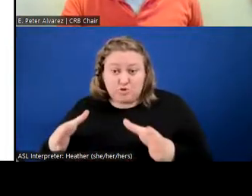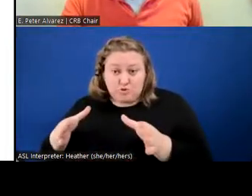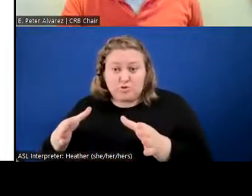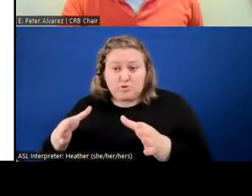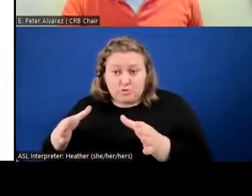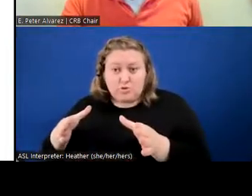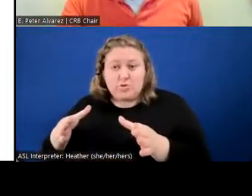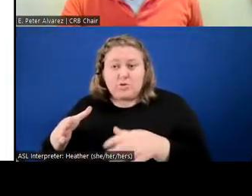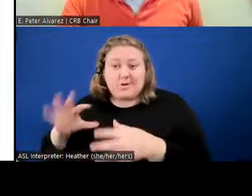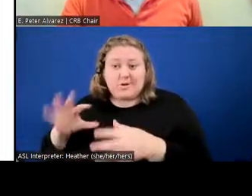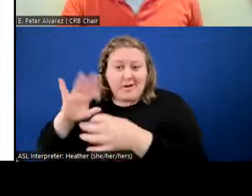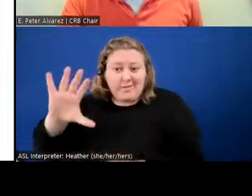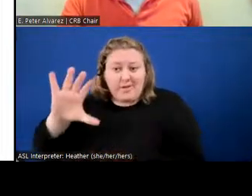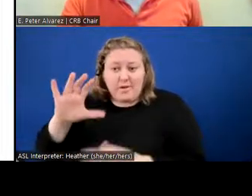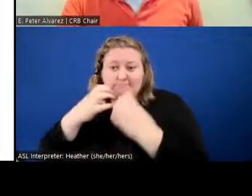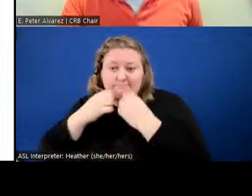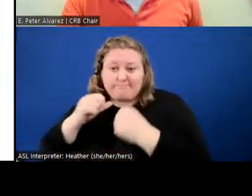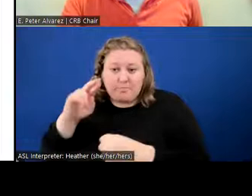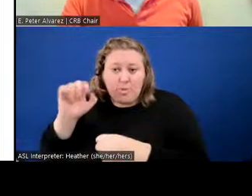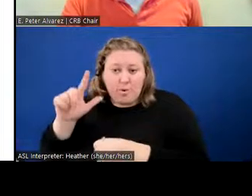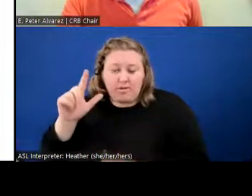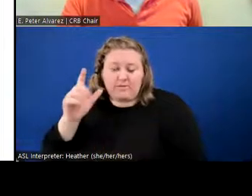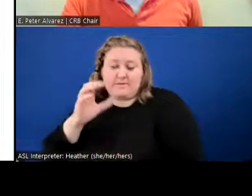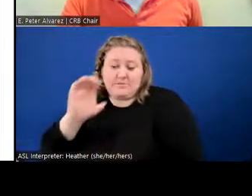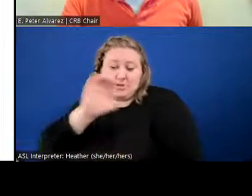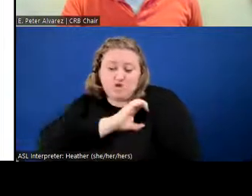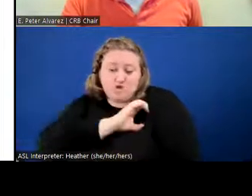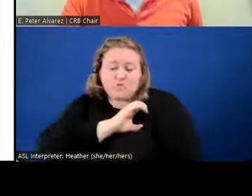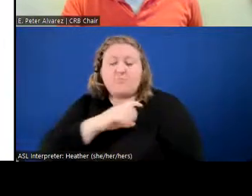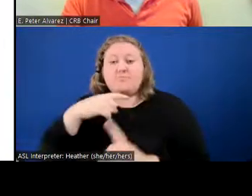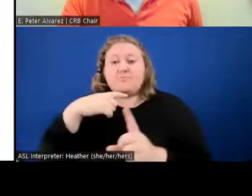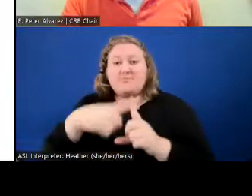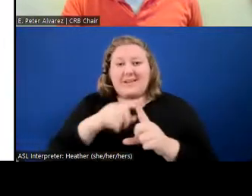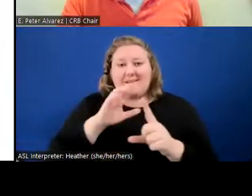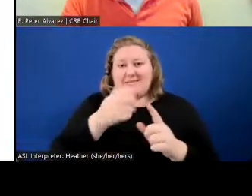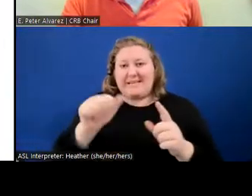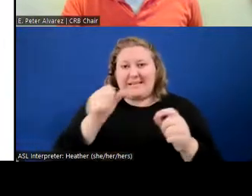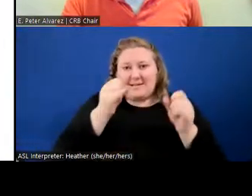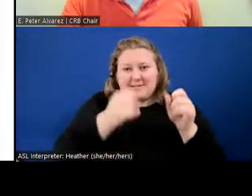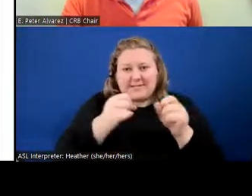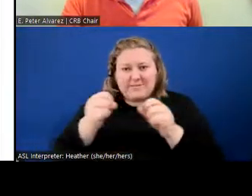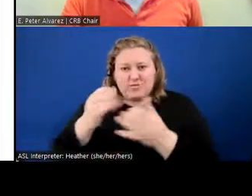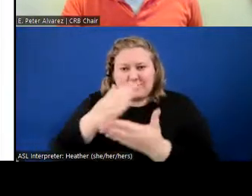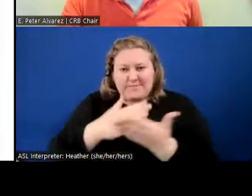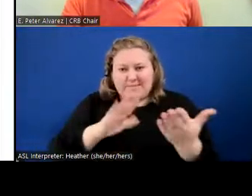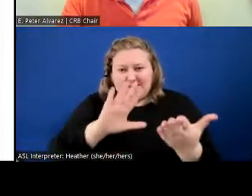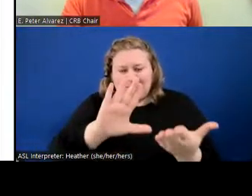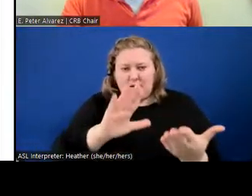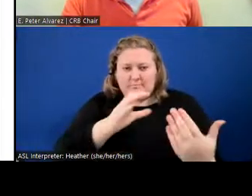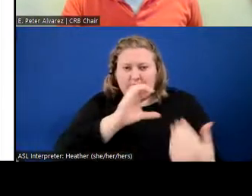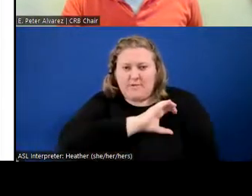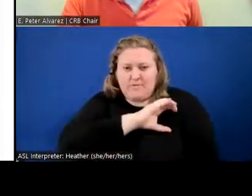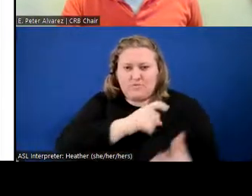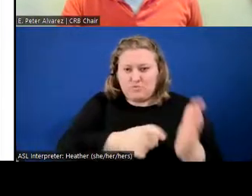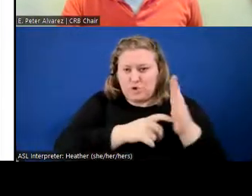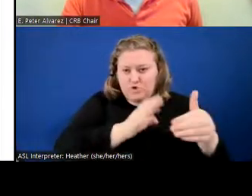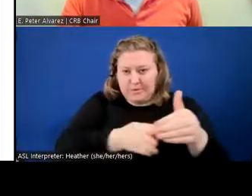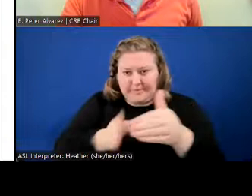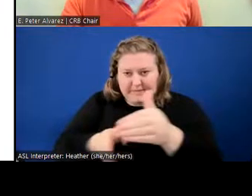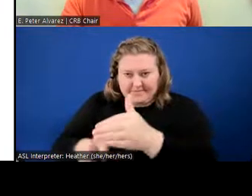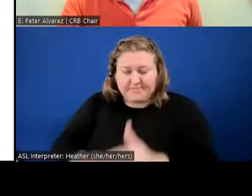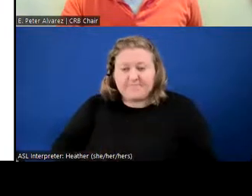moral character, as well as a questionnaire that the individual officers had to complete. And there was